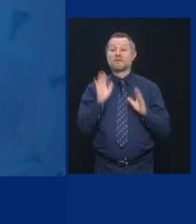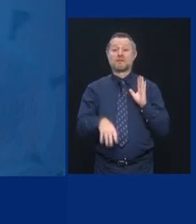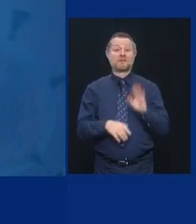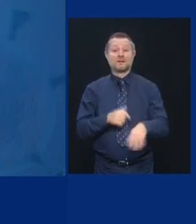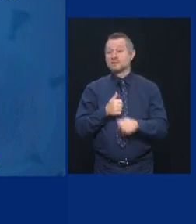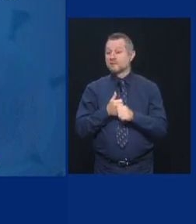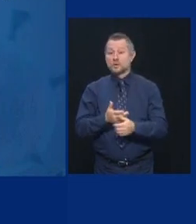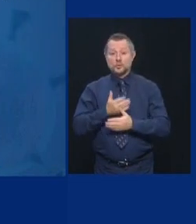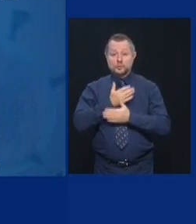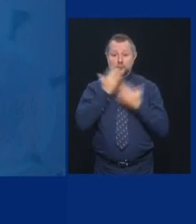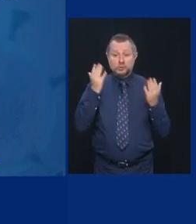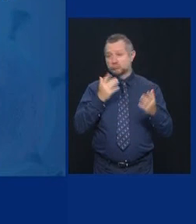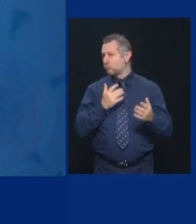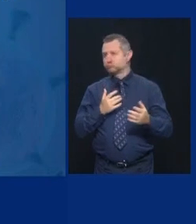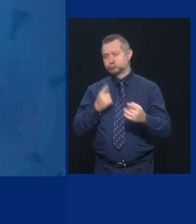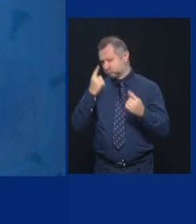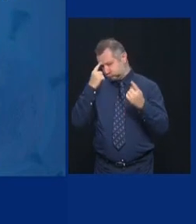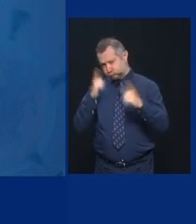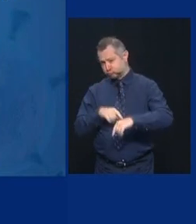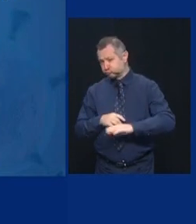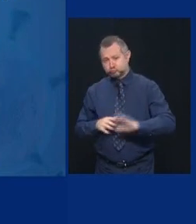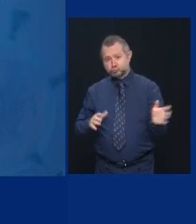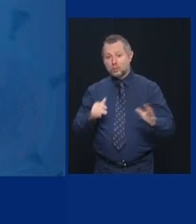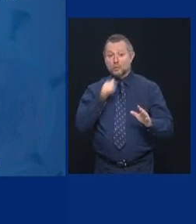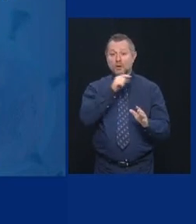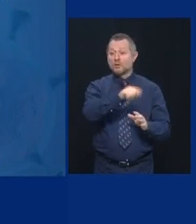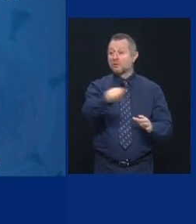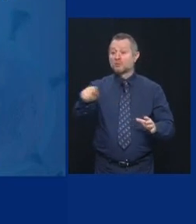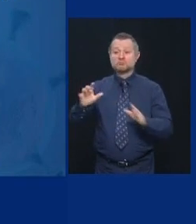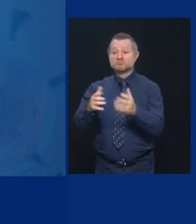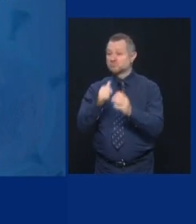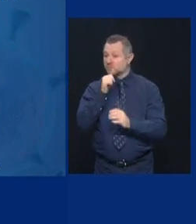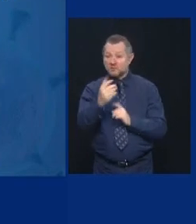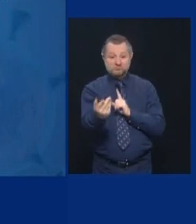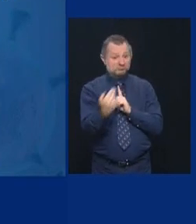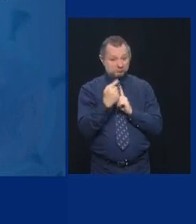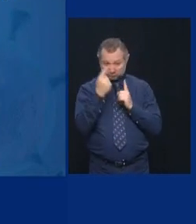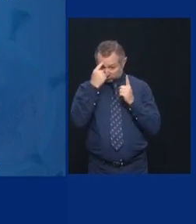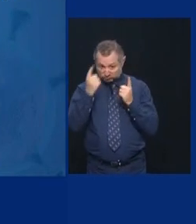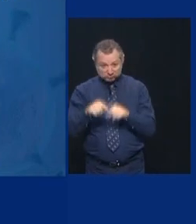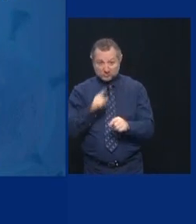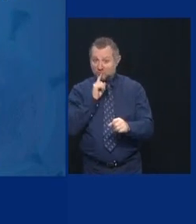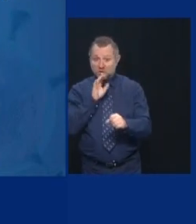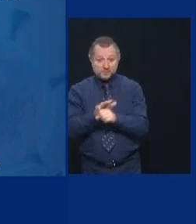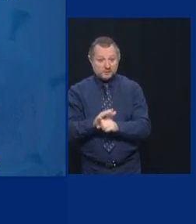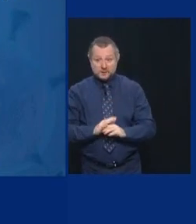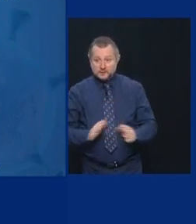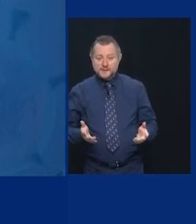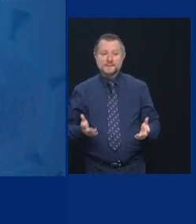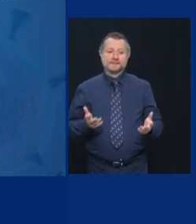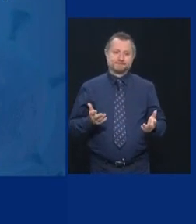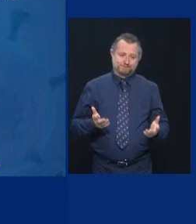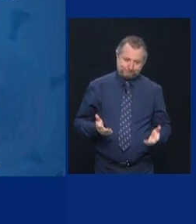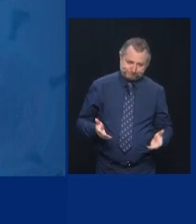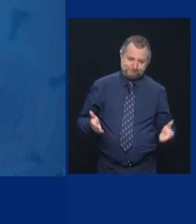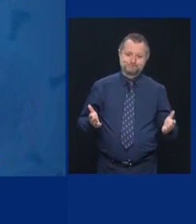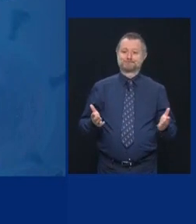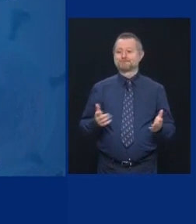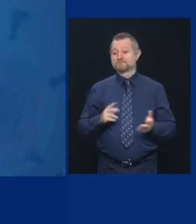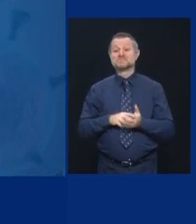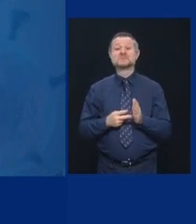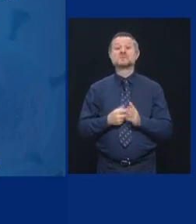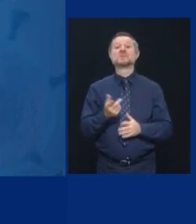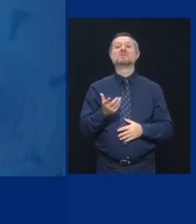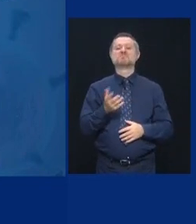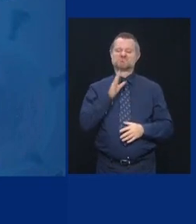from the religious community directly as a starting point, then we